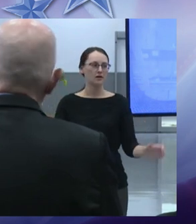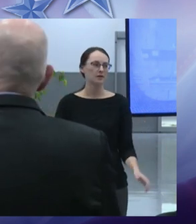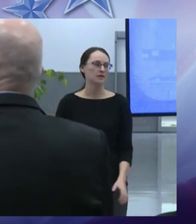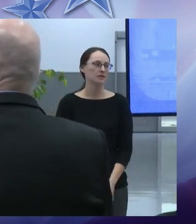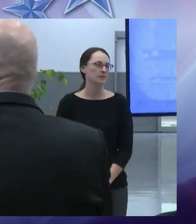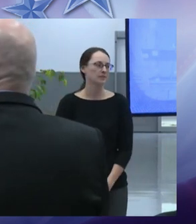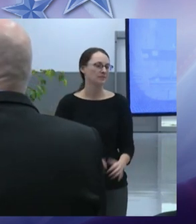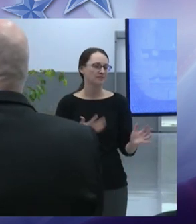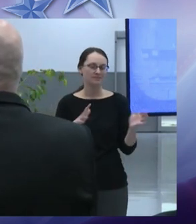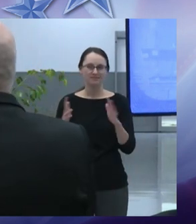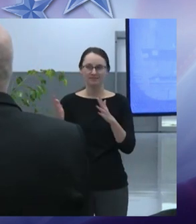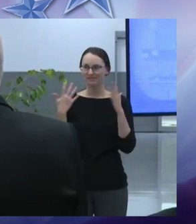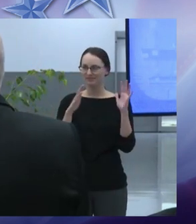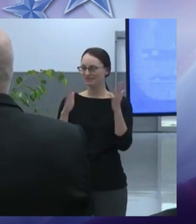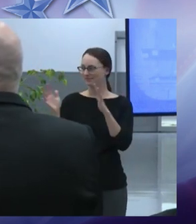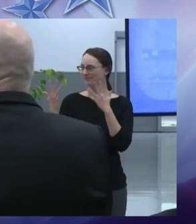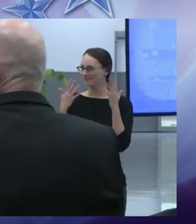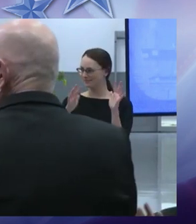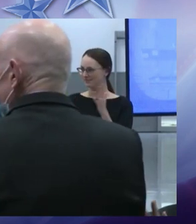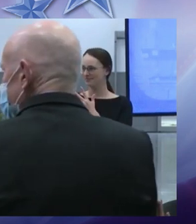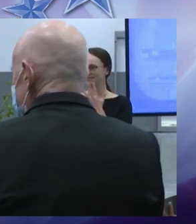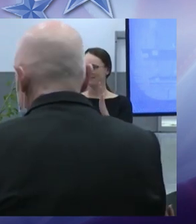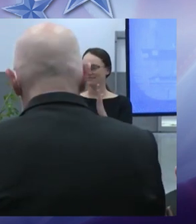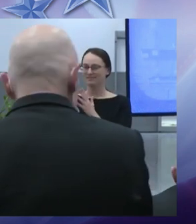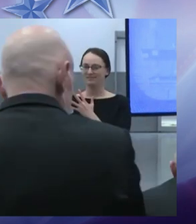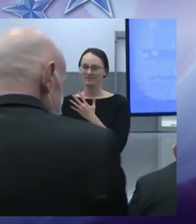o'er